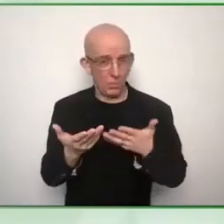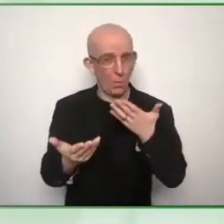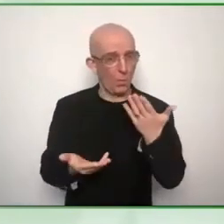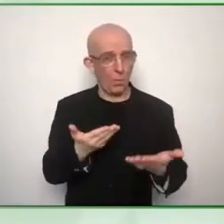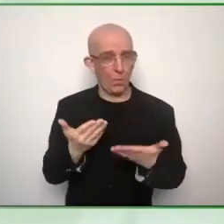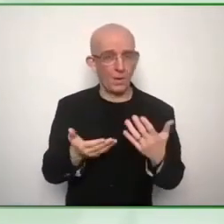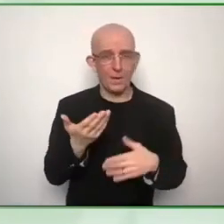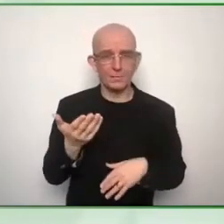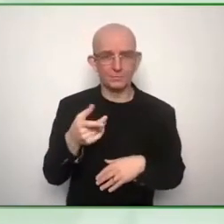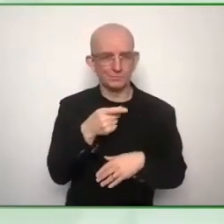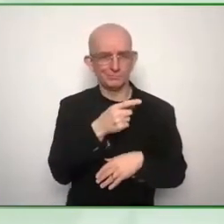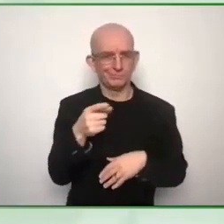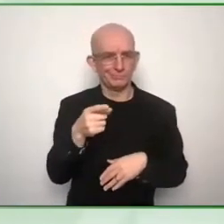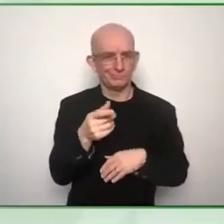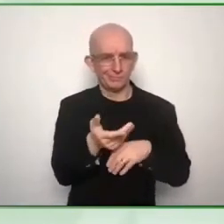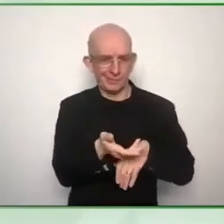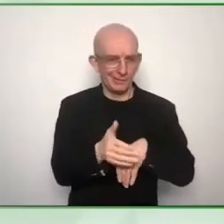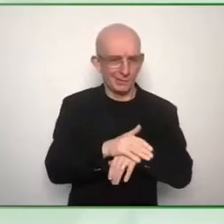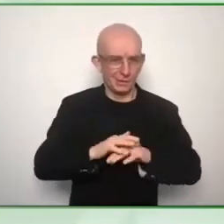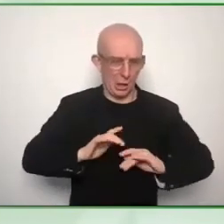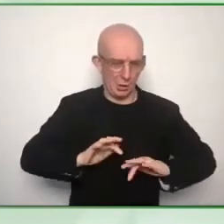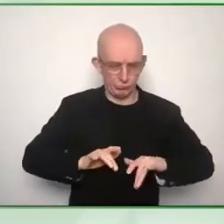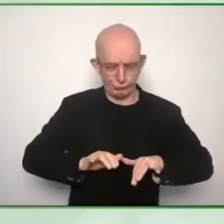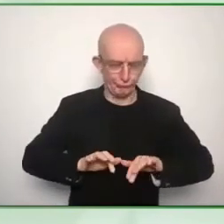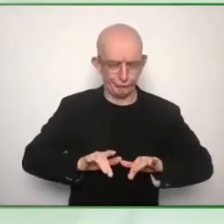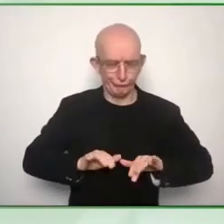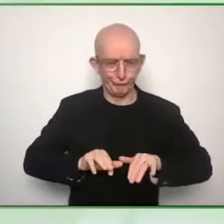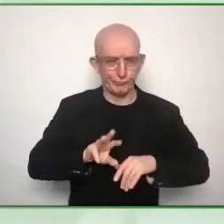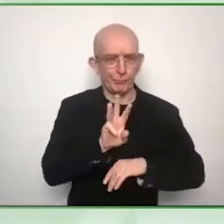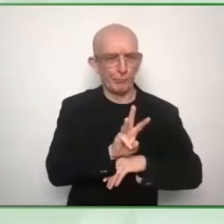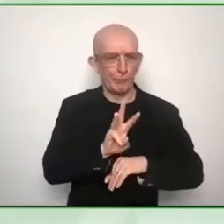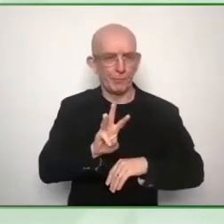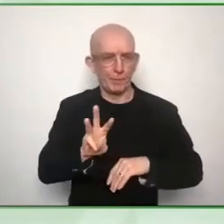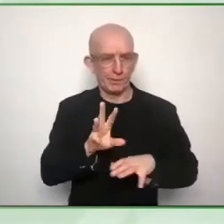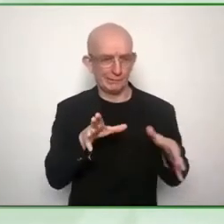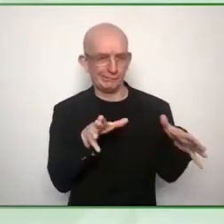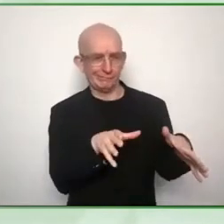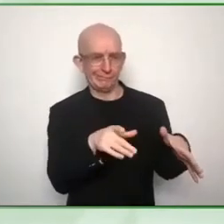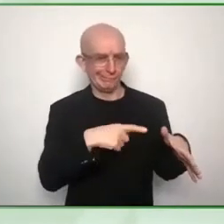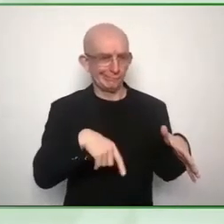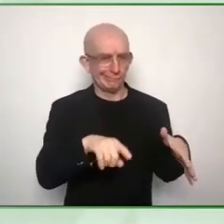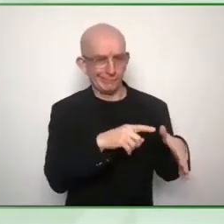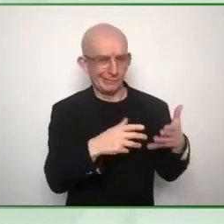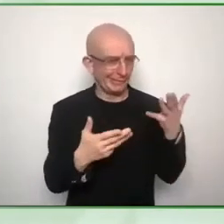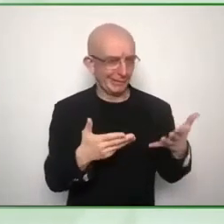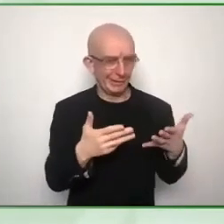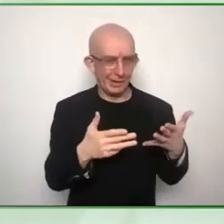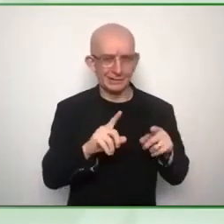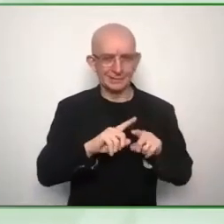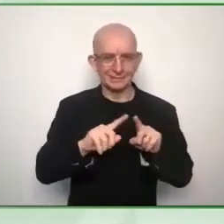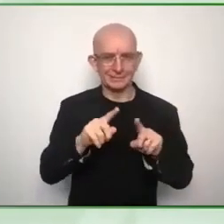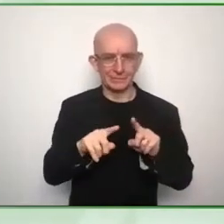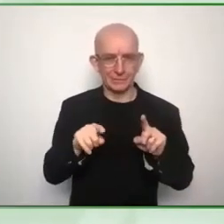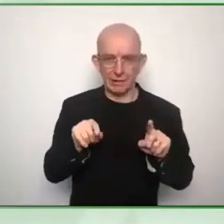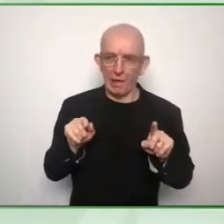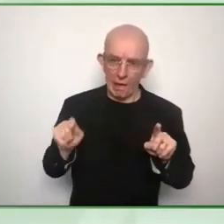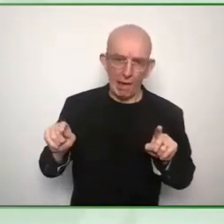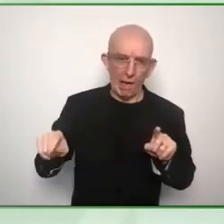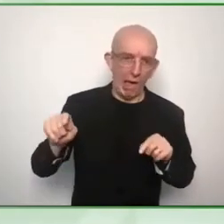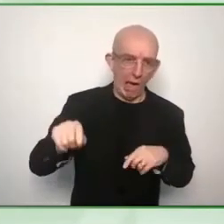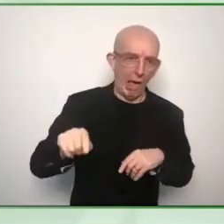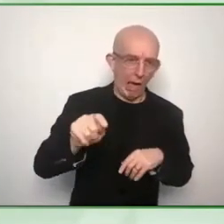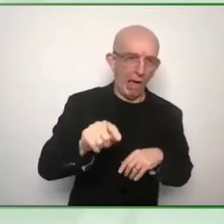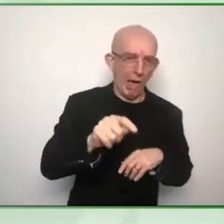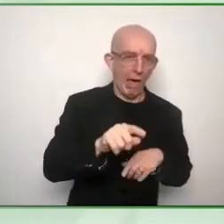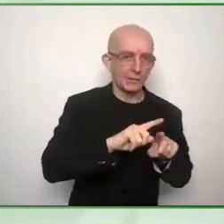know how what have you heard from the customers what have you heard from the bottom and who are these customers are these companies are these individuals who are using your